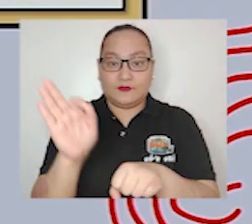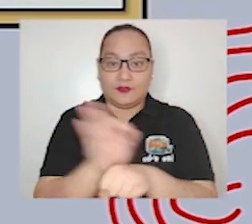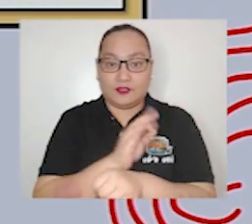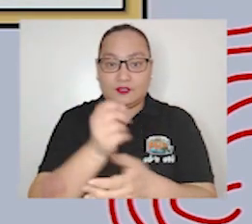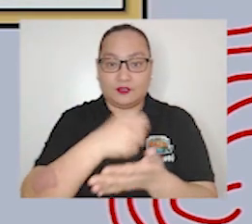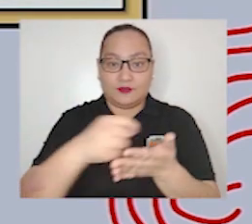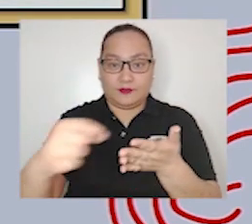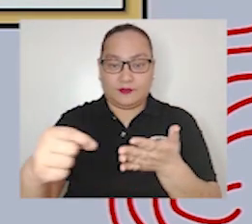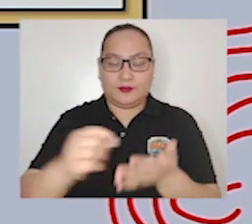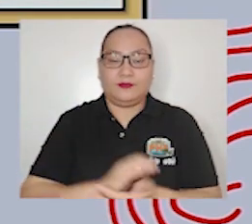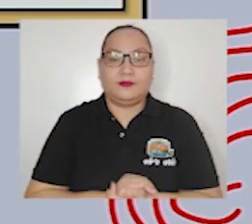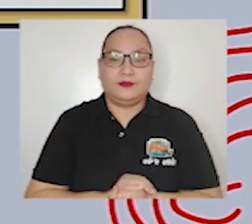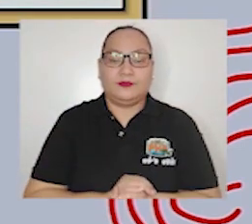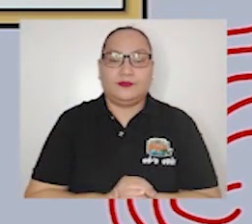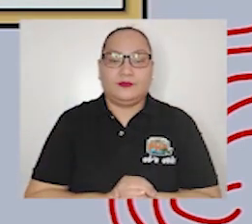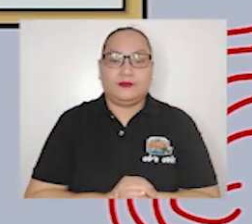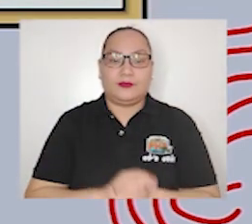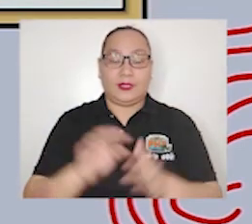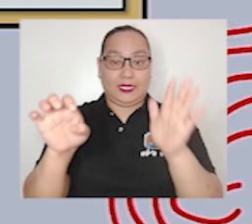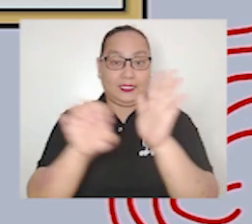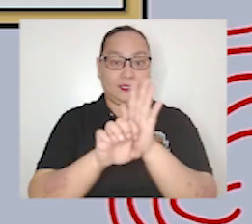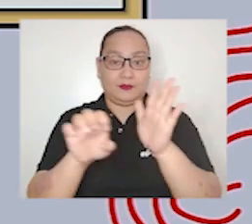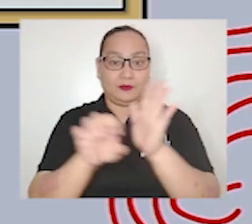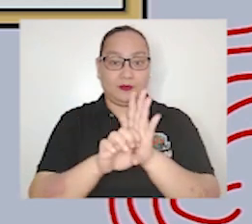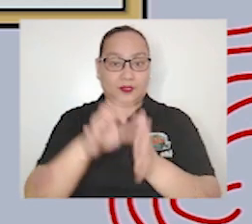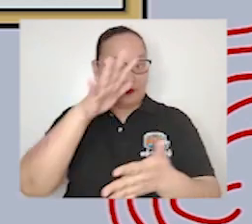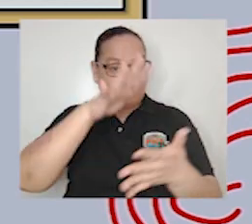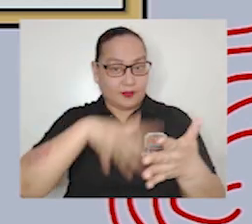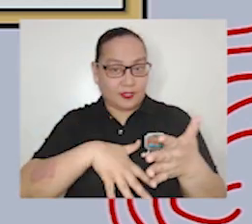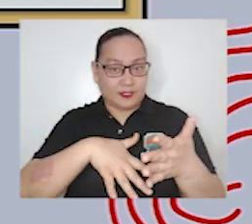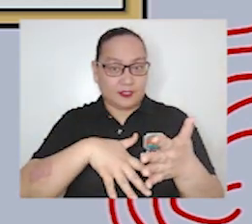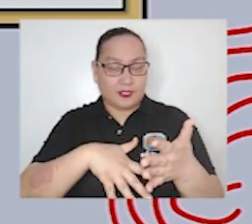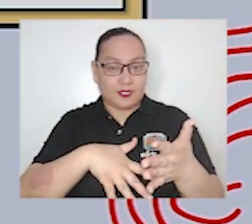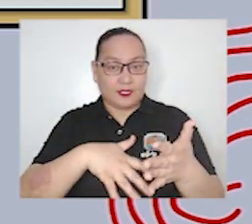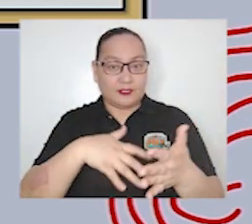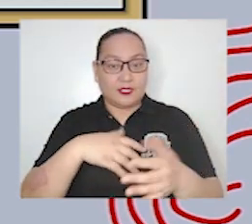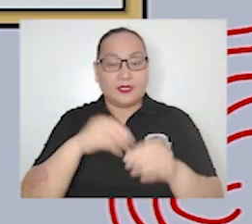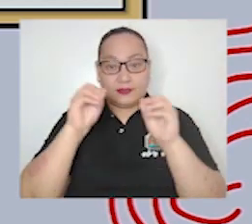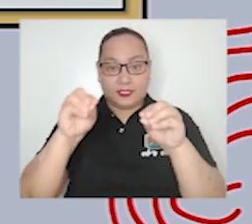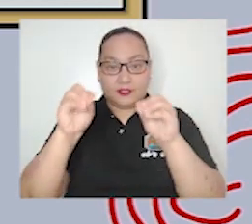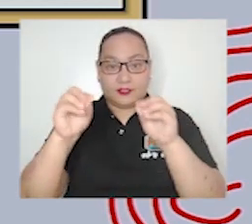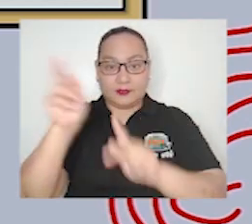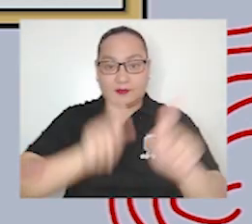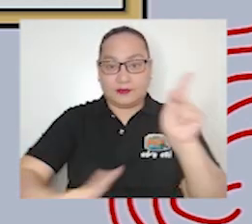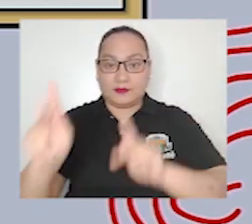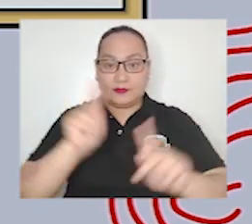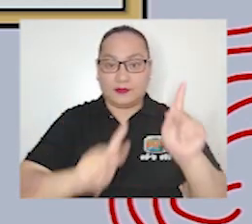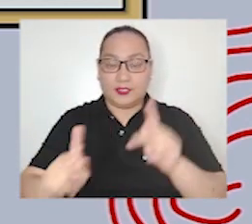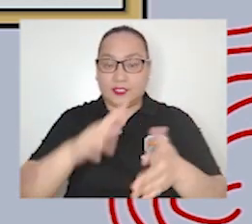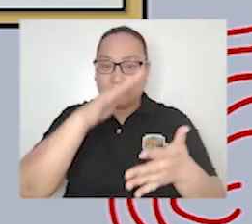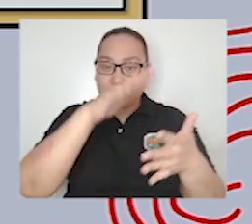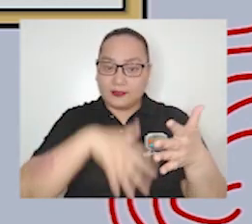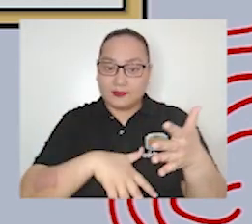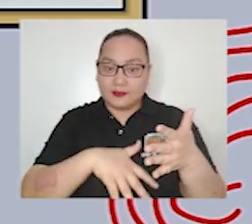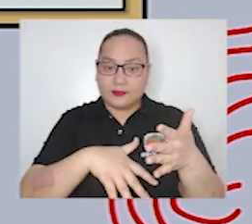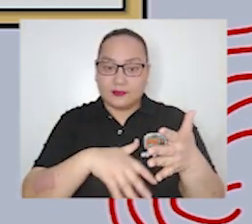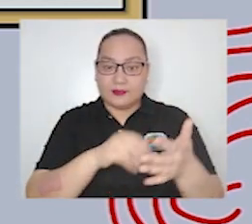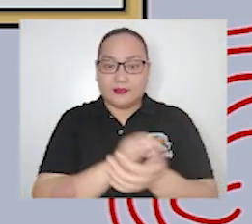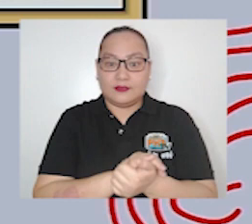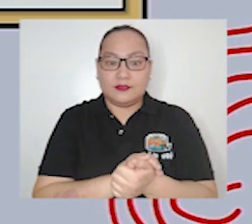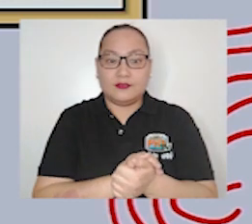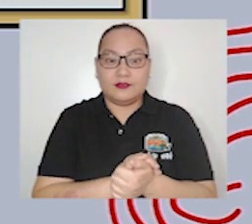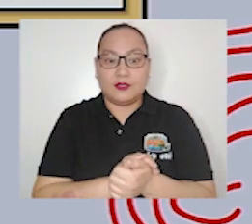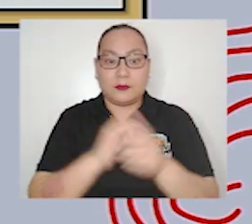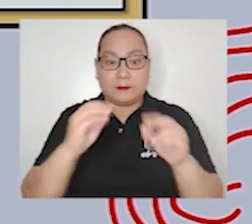of an article that educates the people is an article by Steve Perkins published online on September